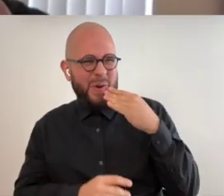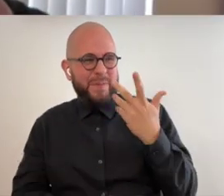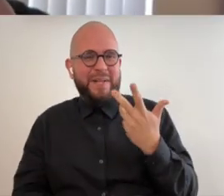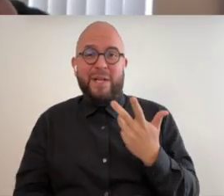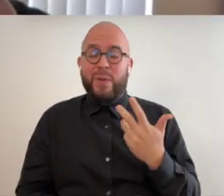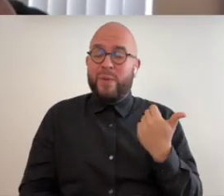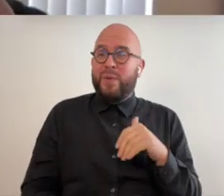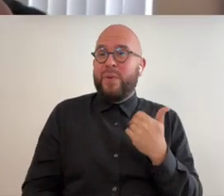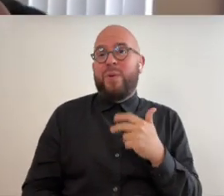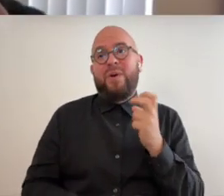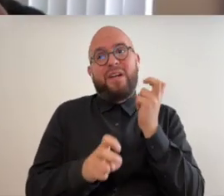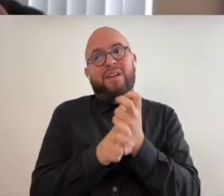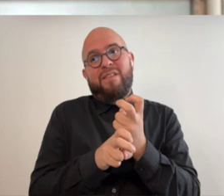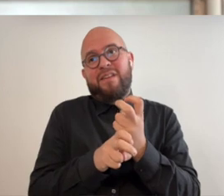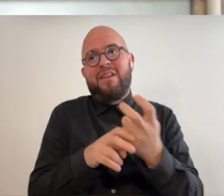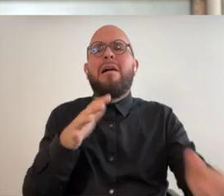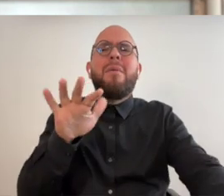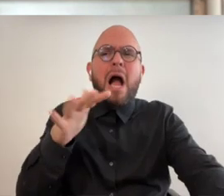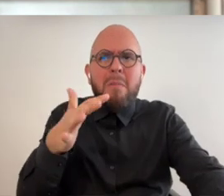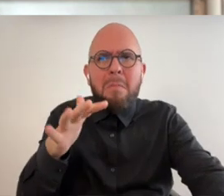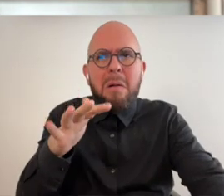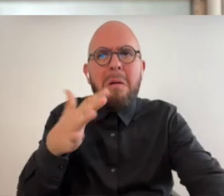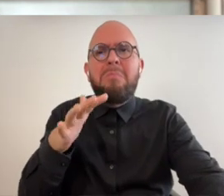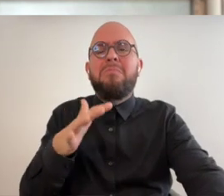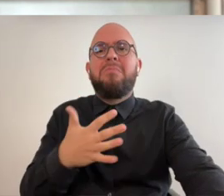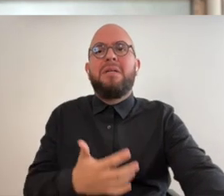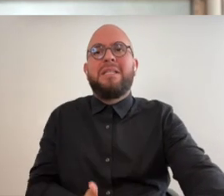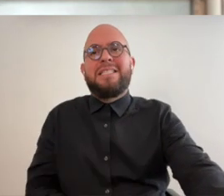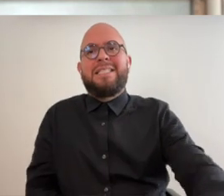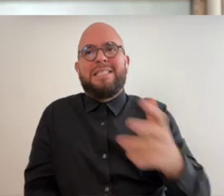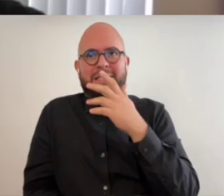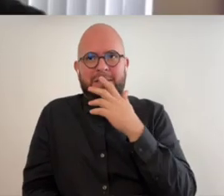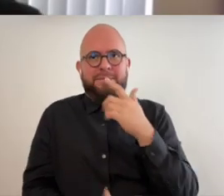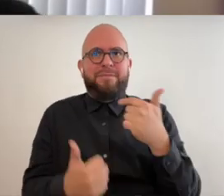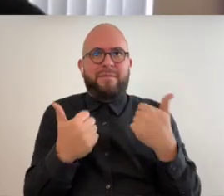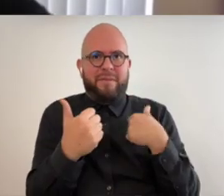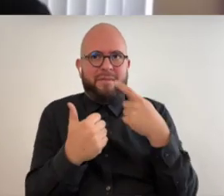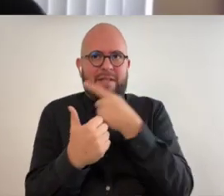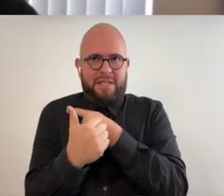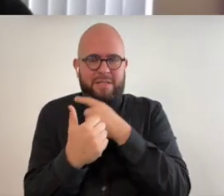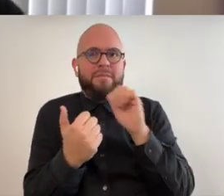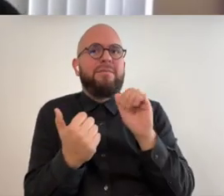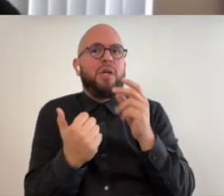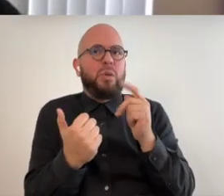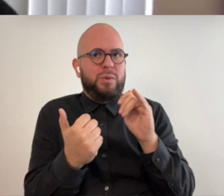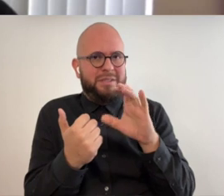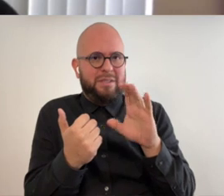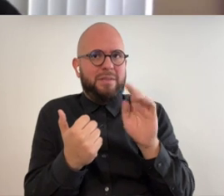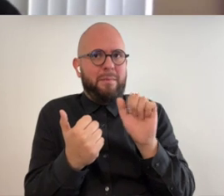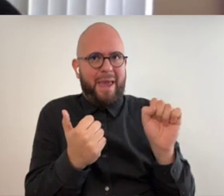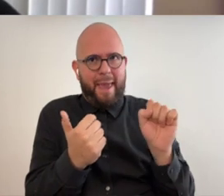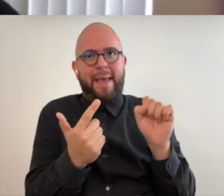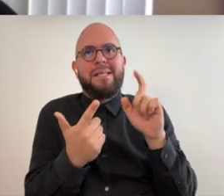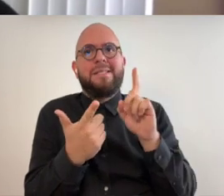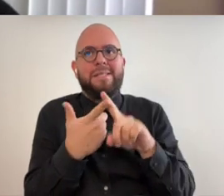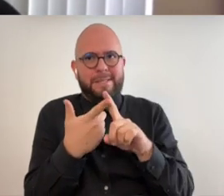that's really hard to okay about say about well i've got i've got this i've also got my acoustic bass which is